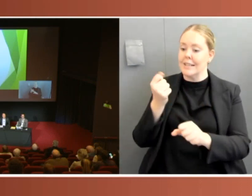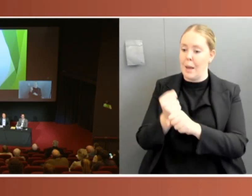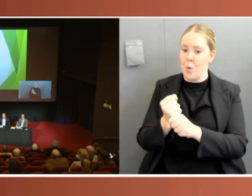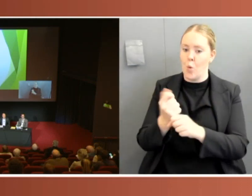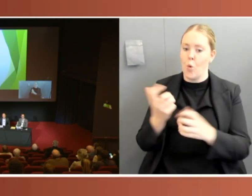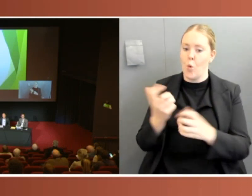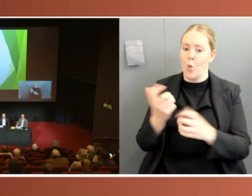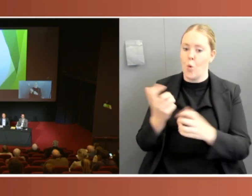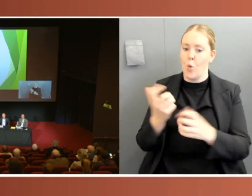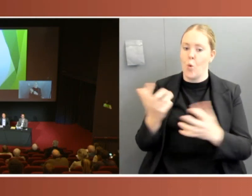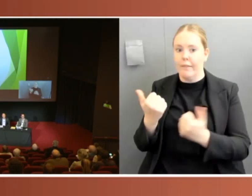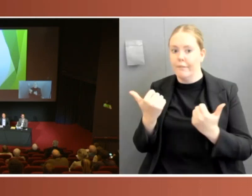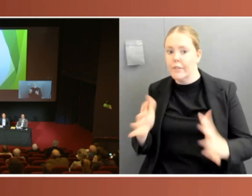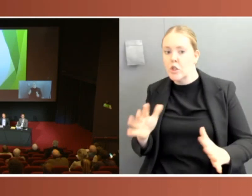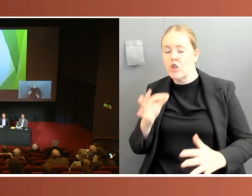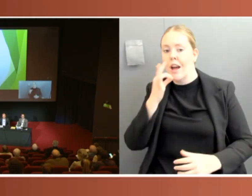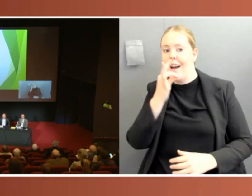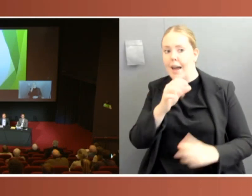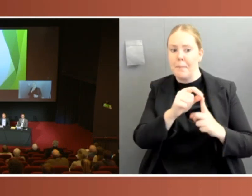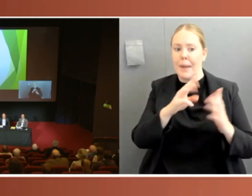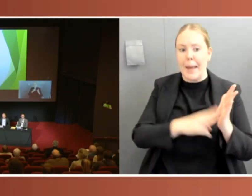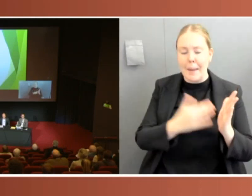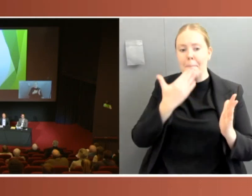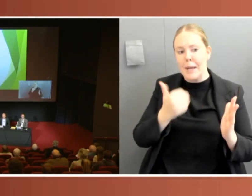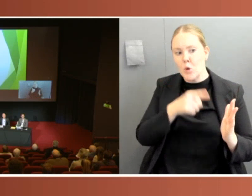Ministers to reconsider certain actions.